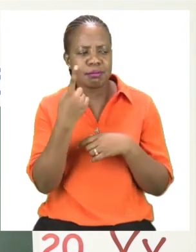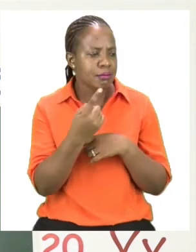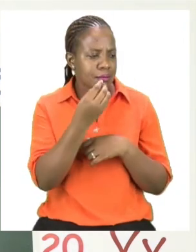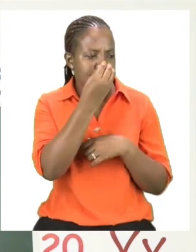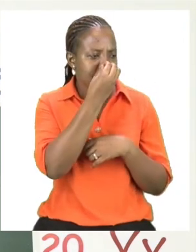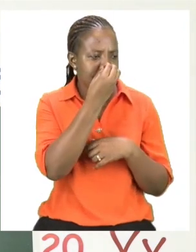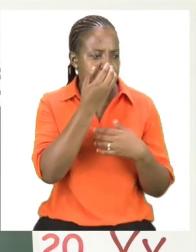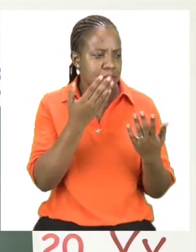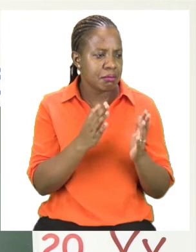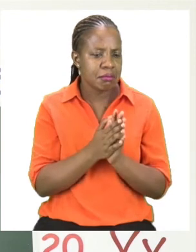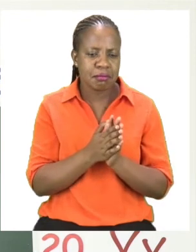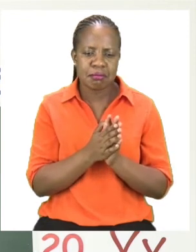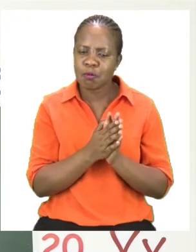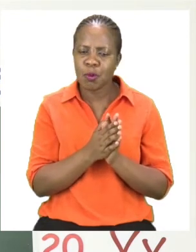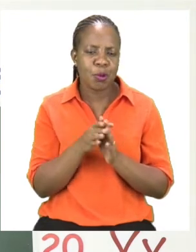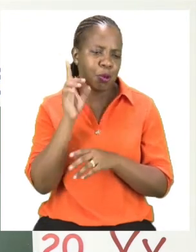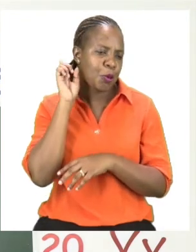has been a very naughty boy.